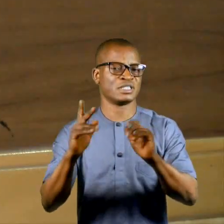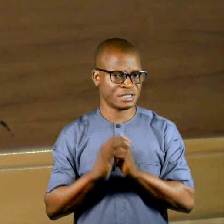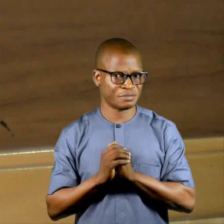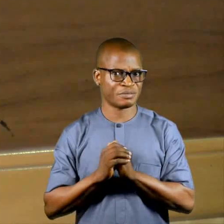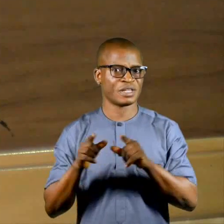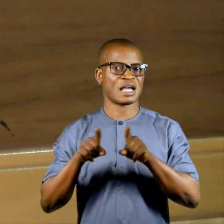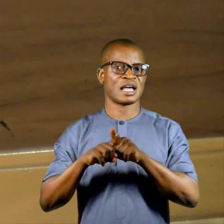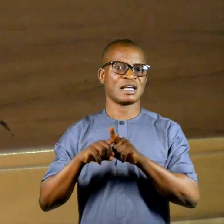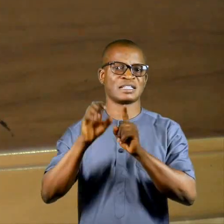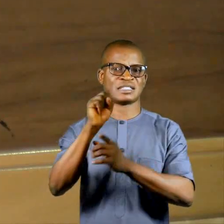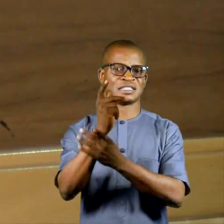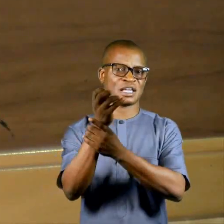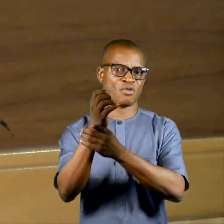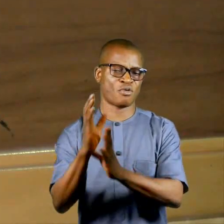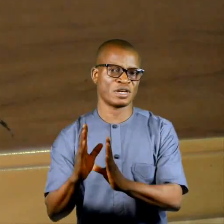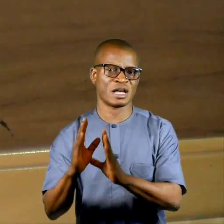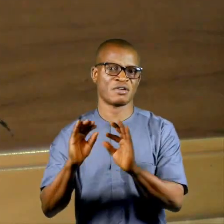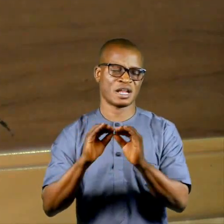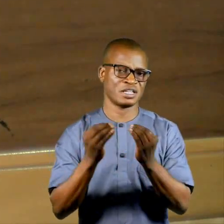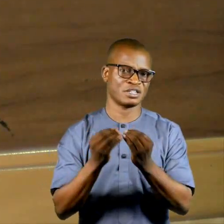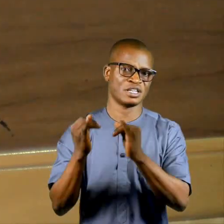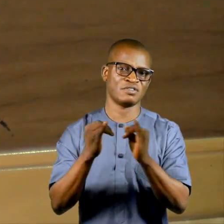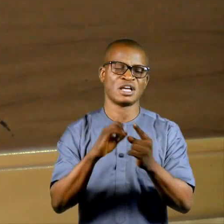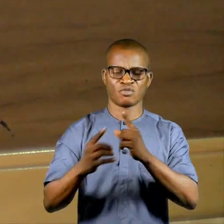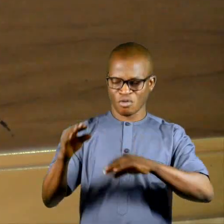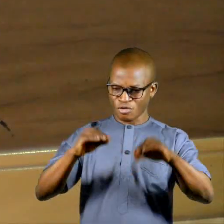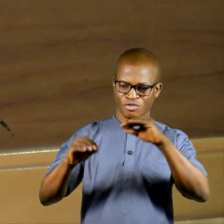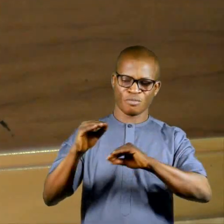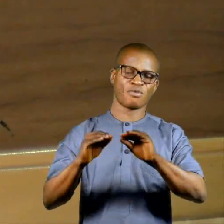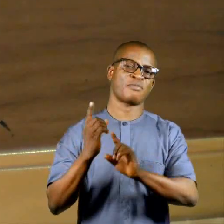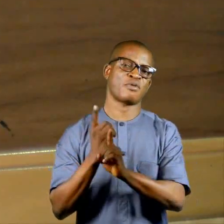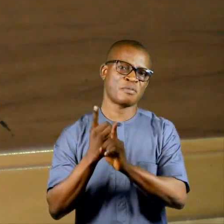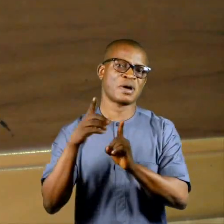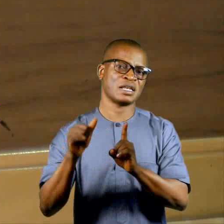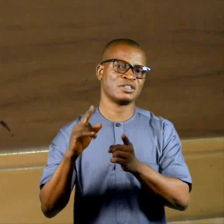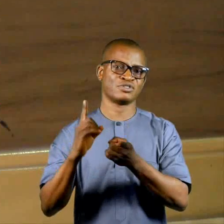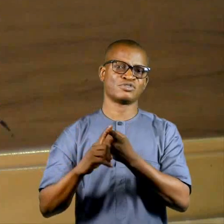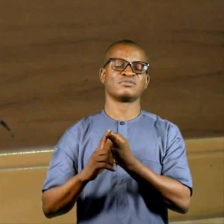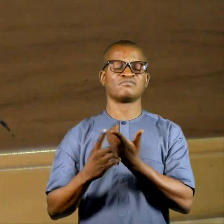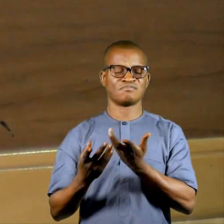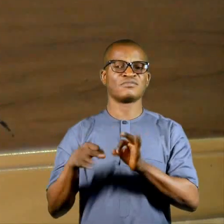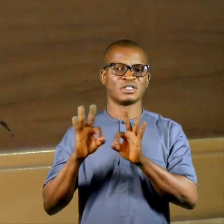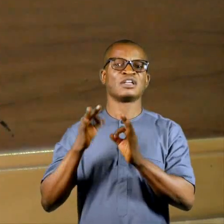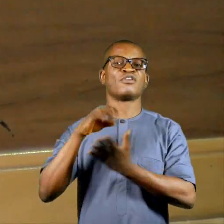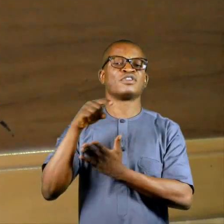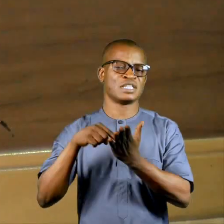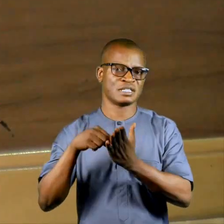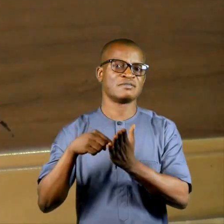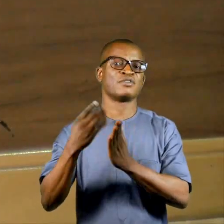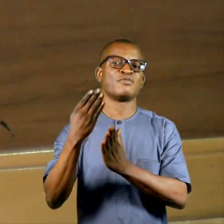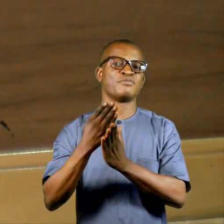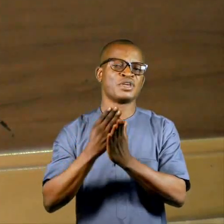as stakeholders to make relevant and meaningful contributions to the sessions of the Bay that will